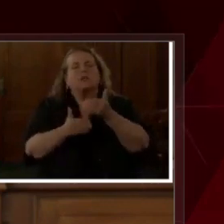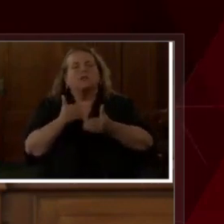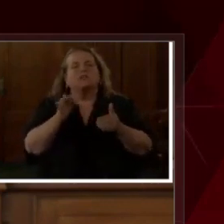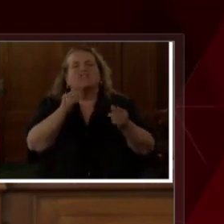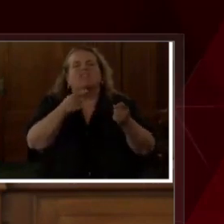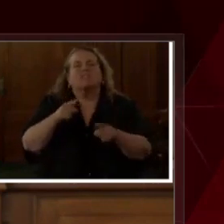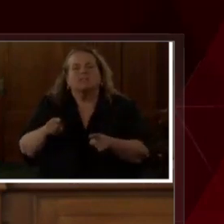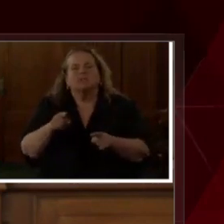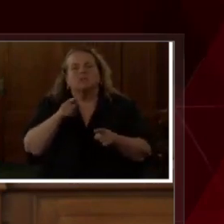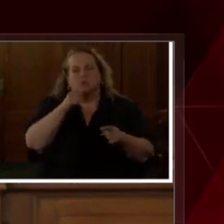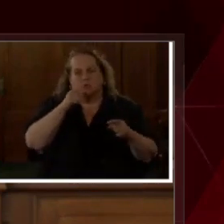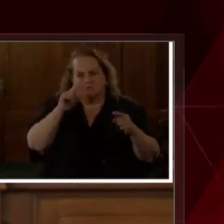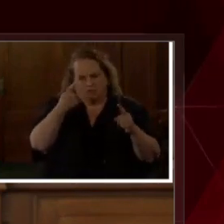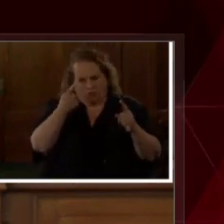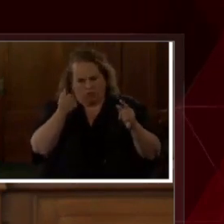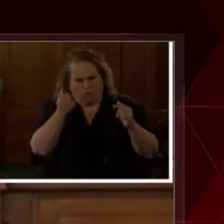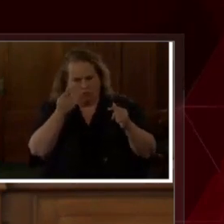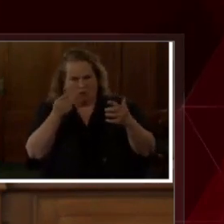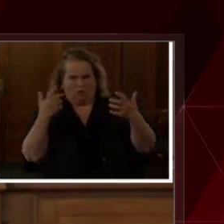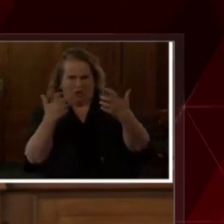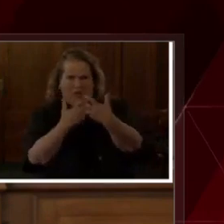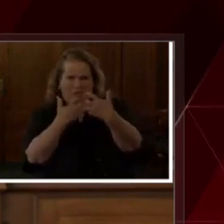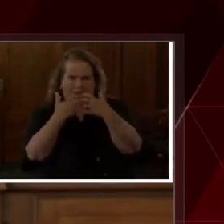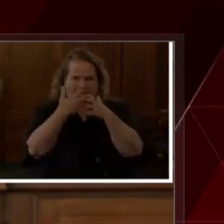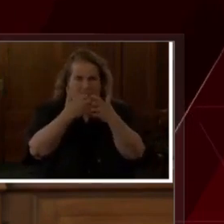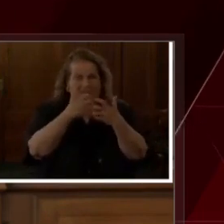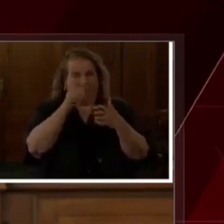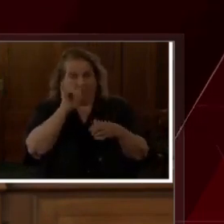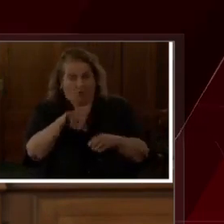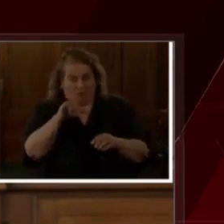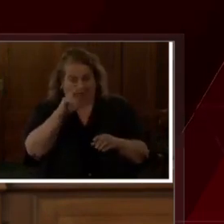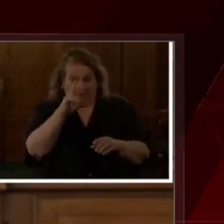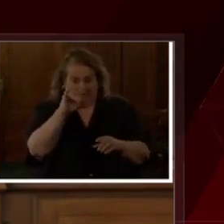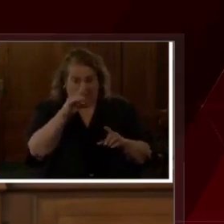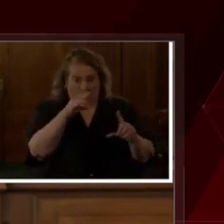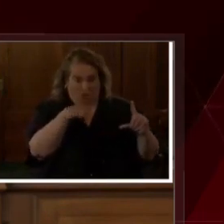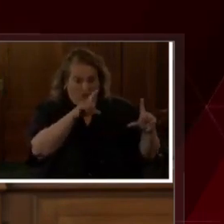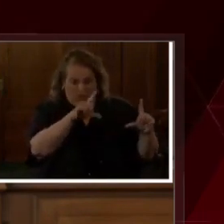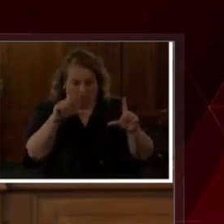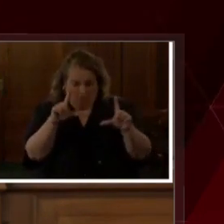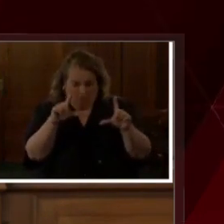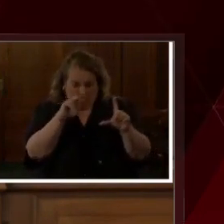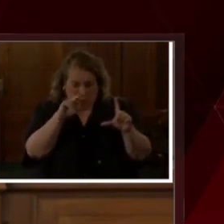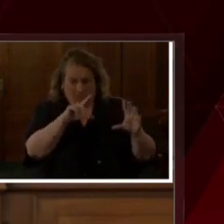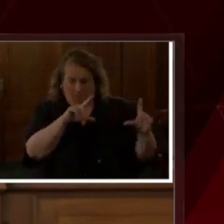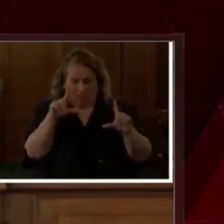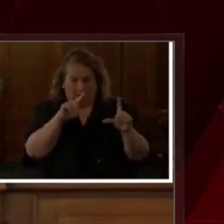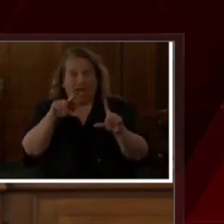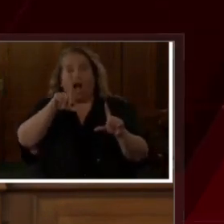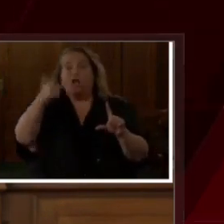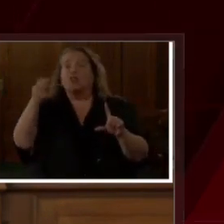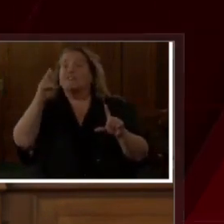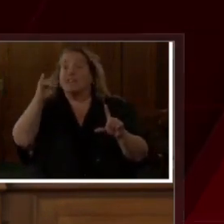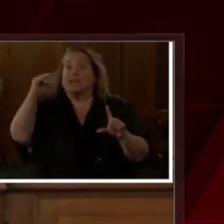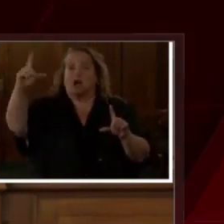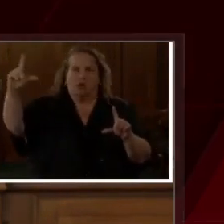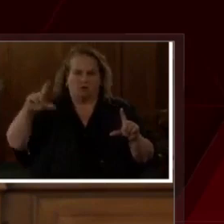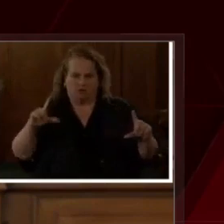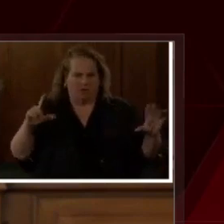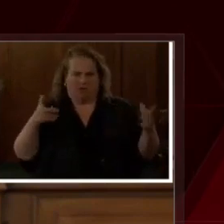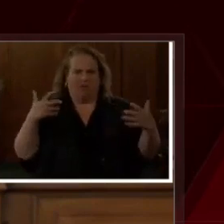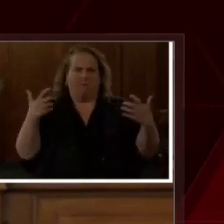of trying to match up those videos with any of the videos that were done, either by civilian or security cameras.